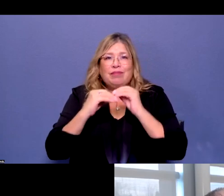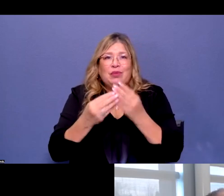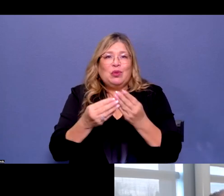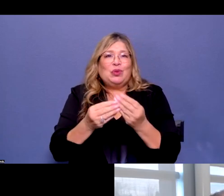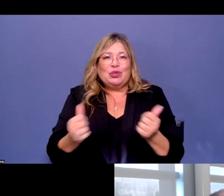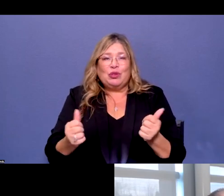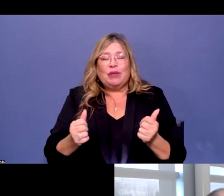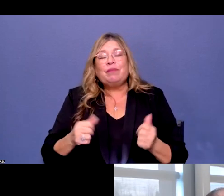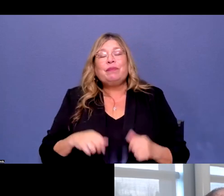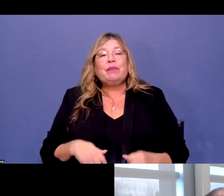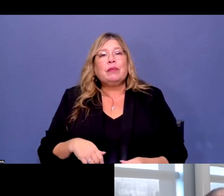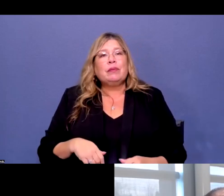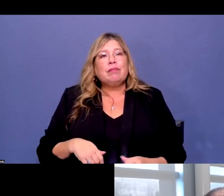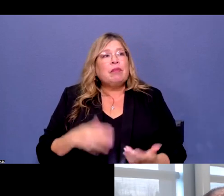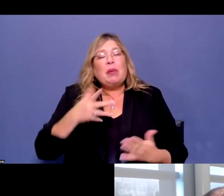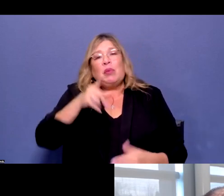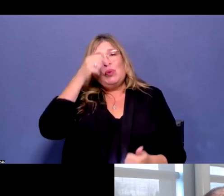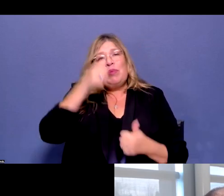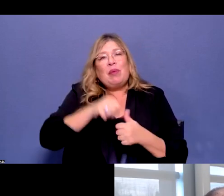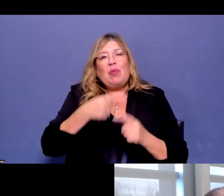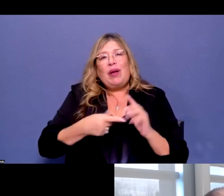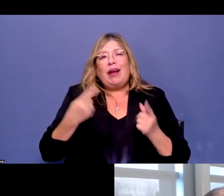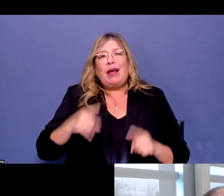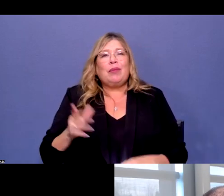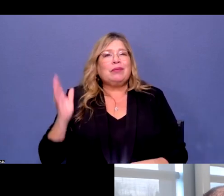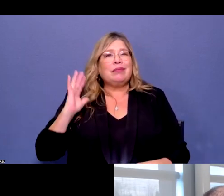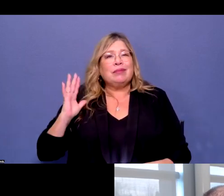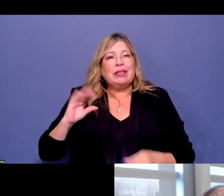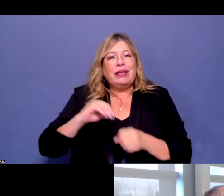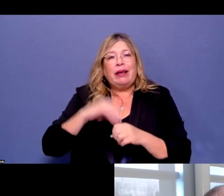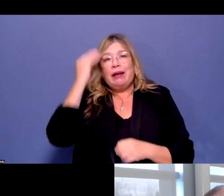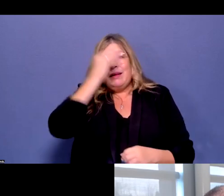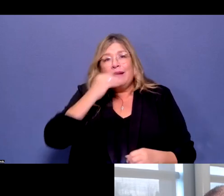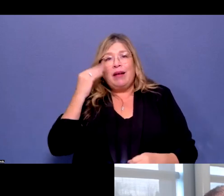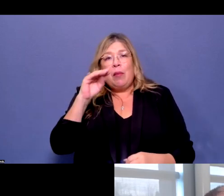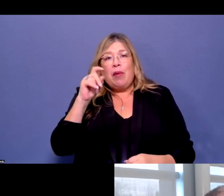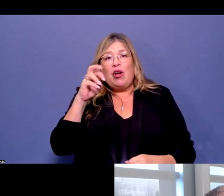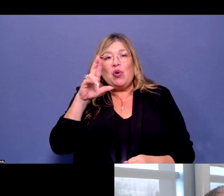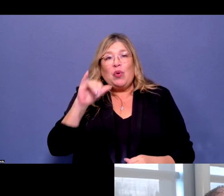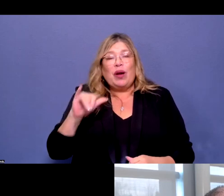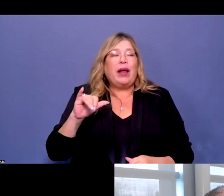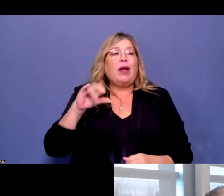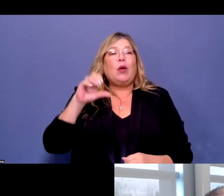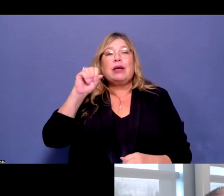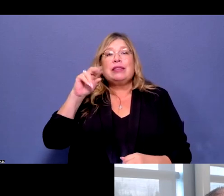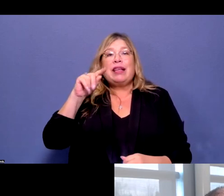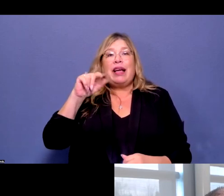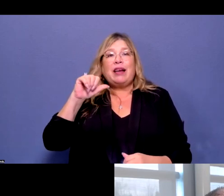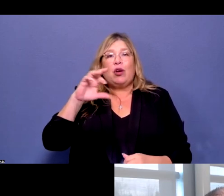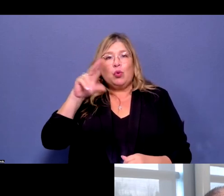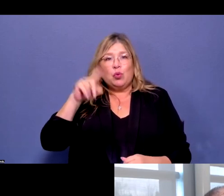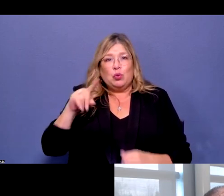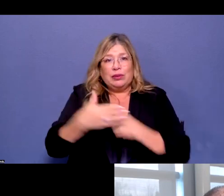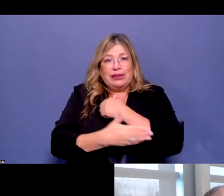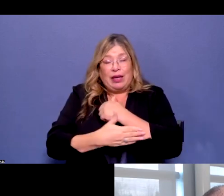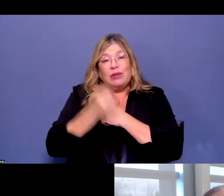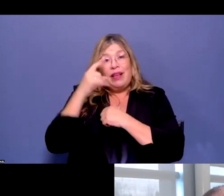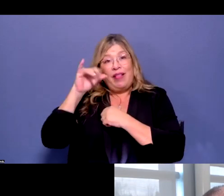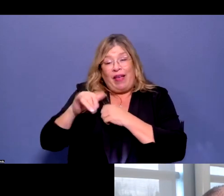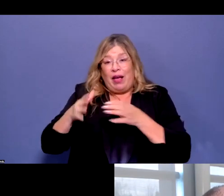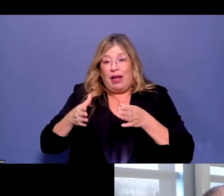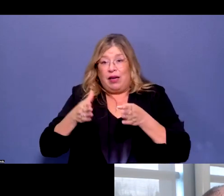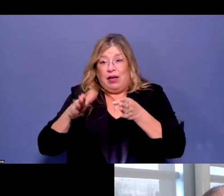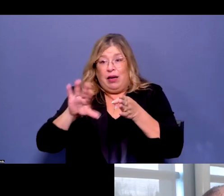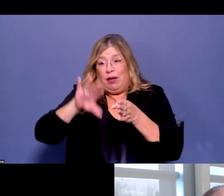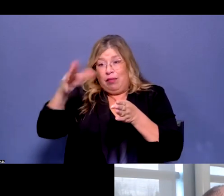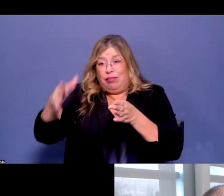happened in Pajaro and Monterey and Santa Cruz County last year. That's an Army Corps-controlled levy, and so there's been ongoing